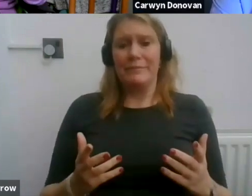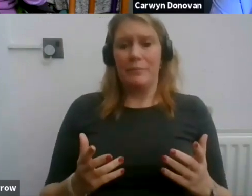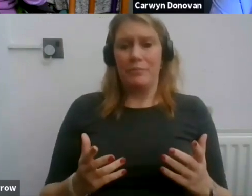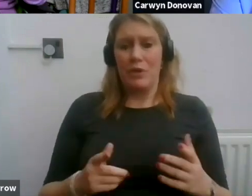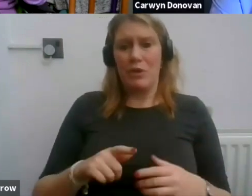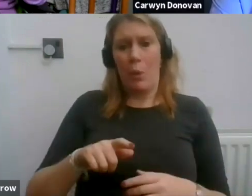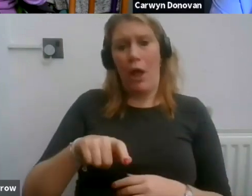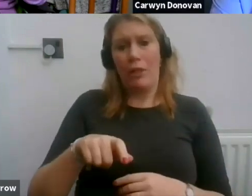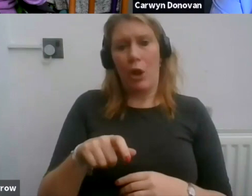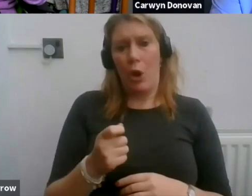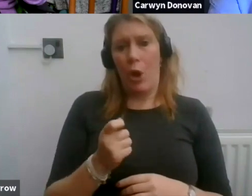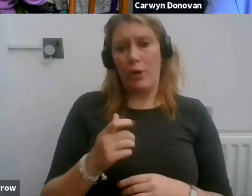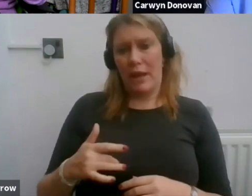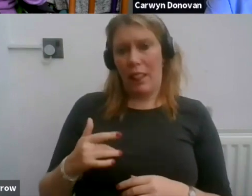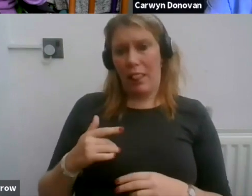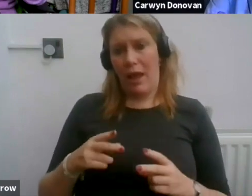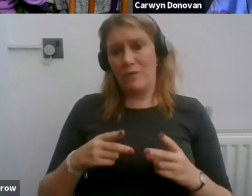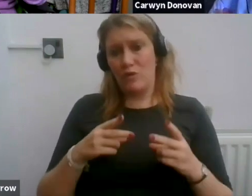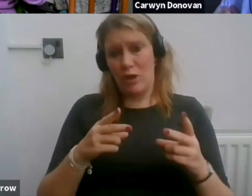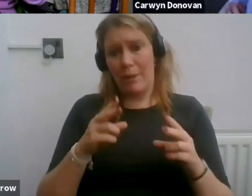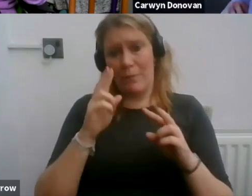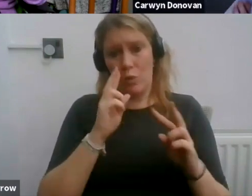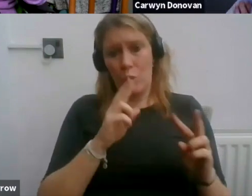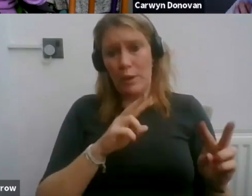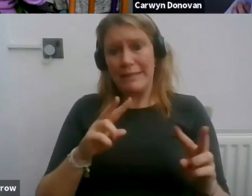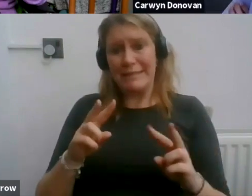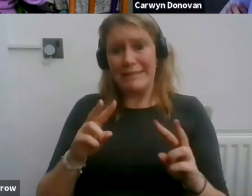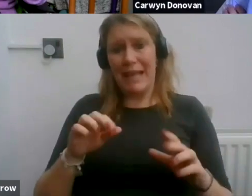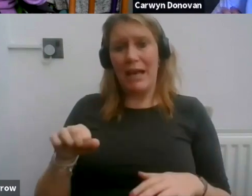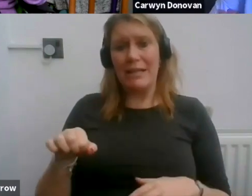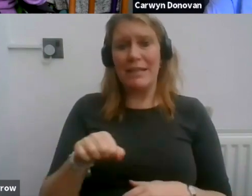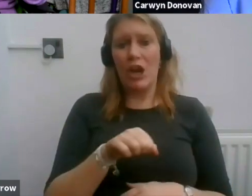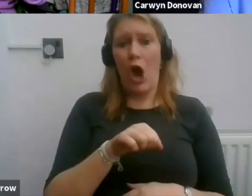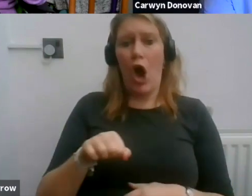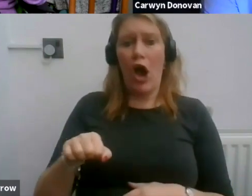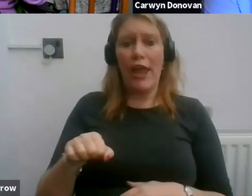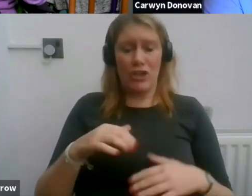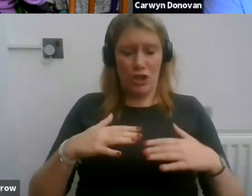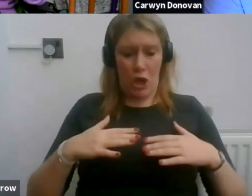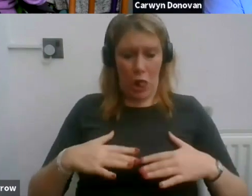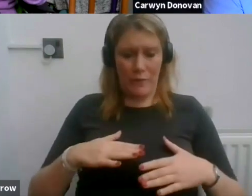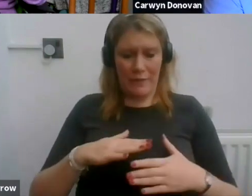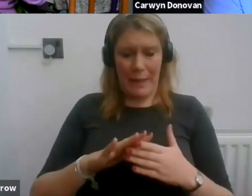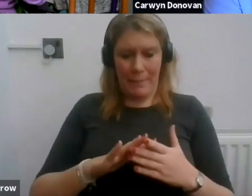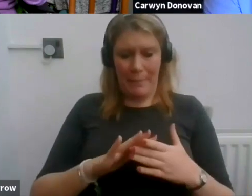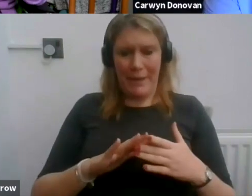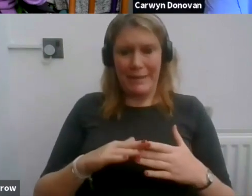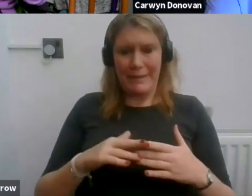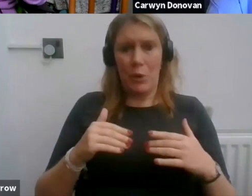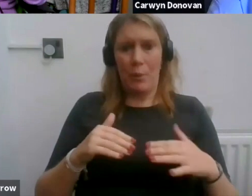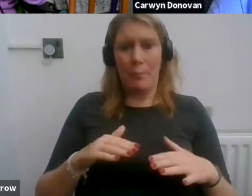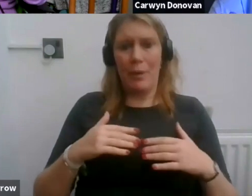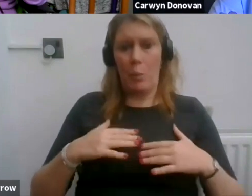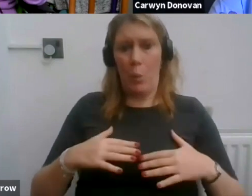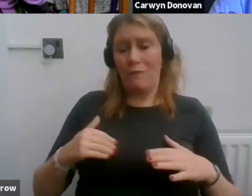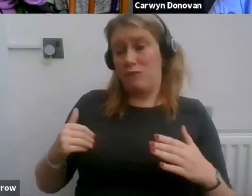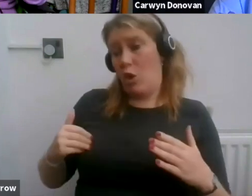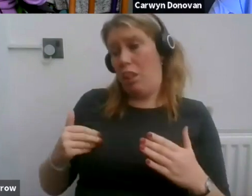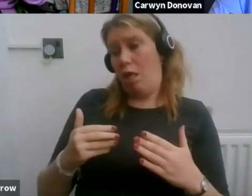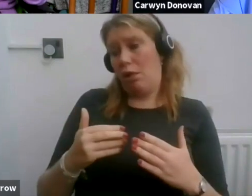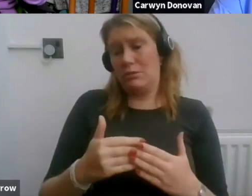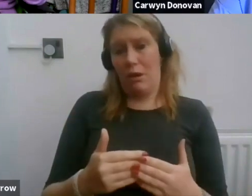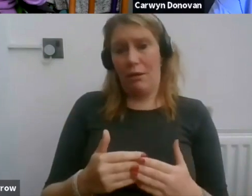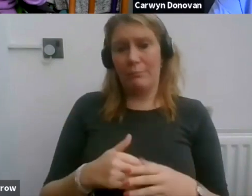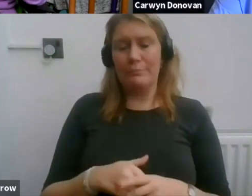Unlocked live stream, if you can see us in ironed clothes, it can't have been worn for a while. So on that